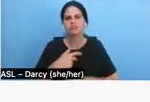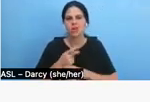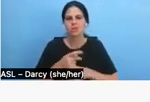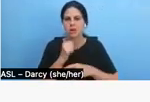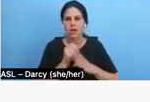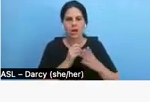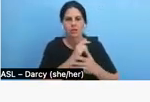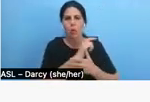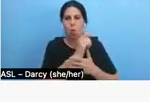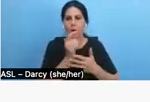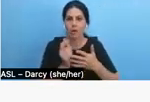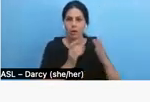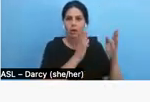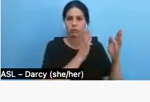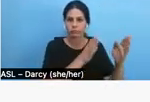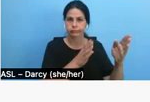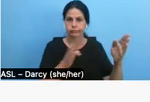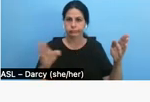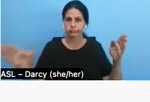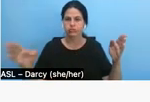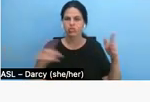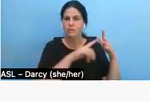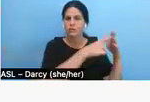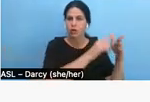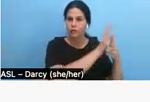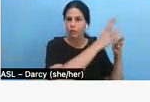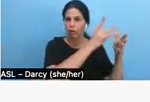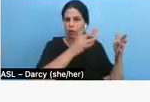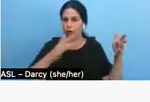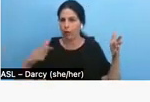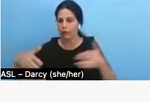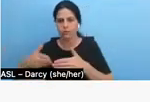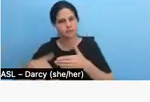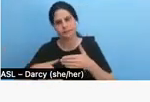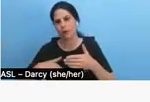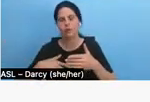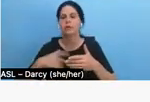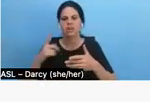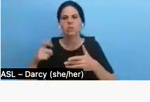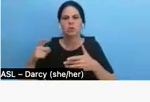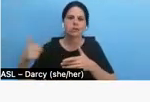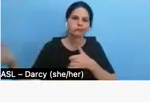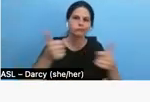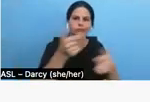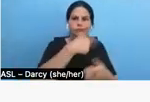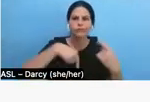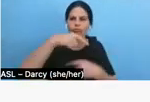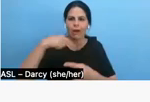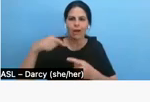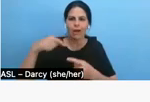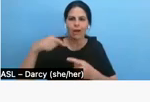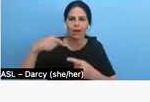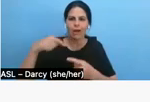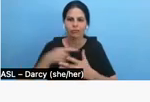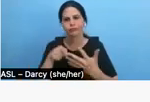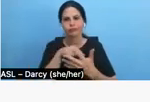you'll have to plan several shoots and or shooting trips that will encompass production. And, um, this isn't always a